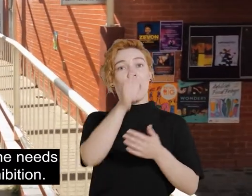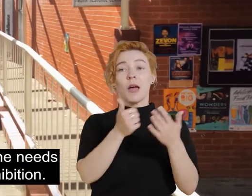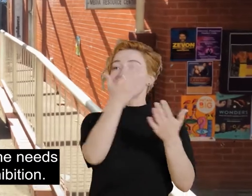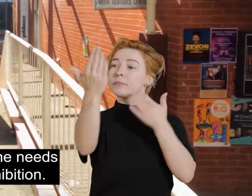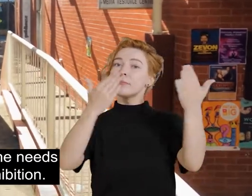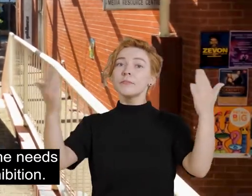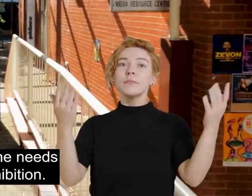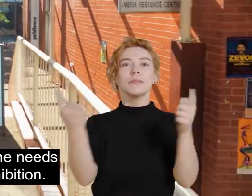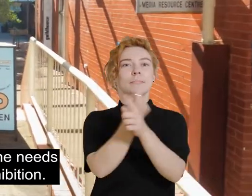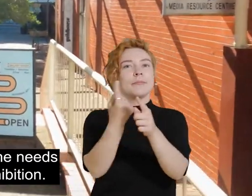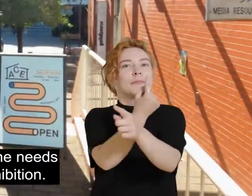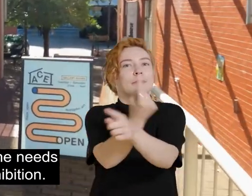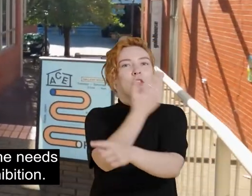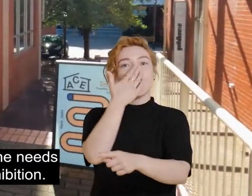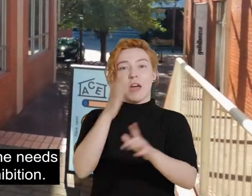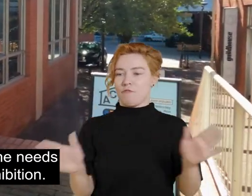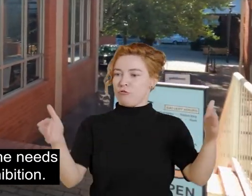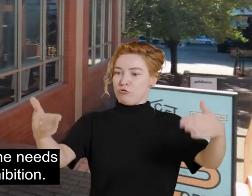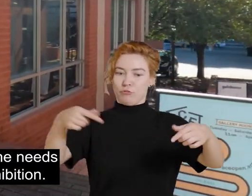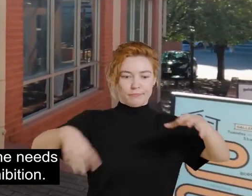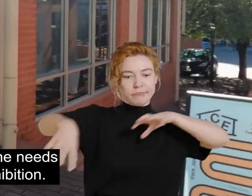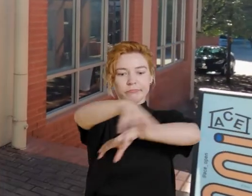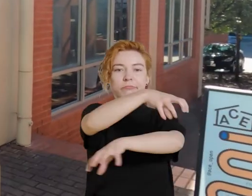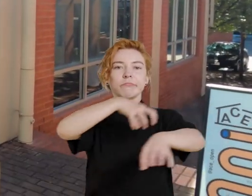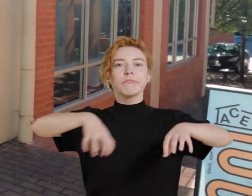front room changes depending on the needs and designs of the exhibition.